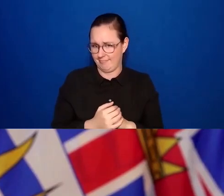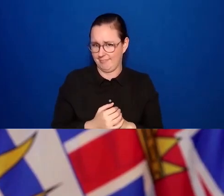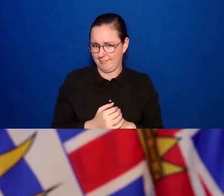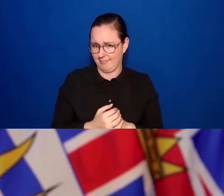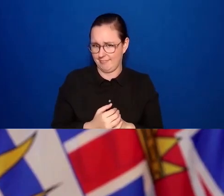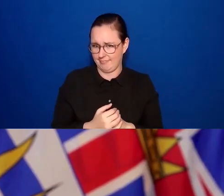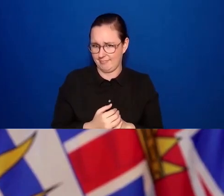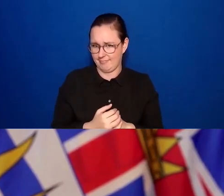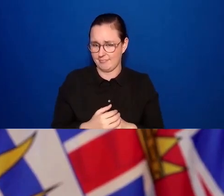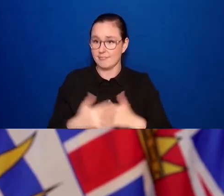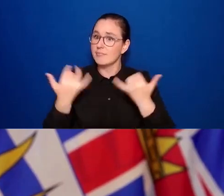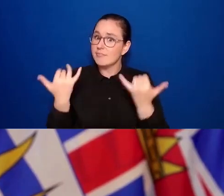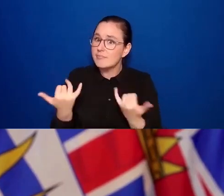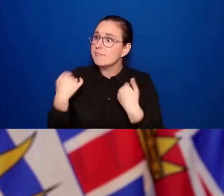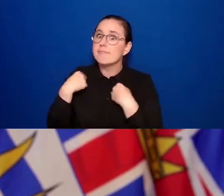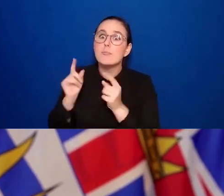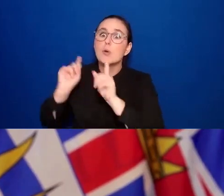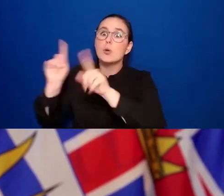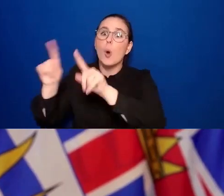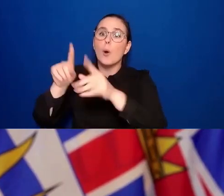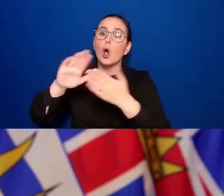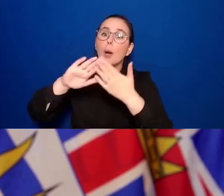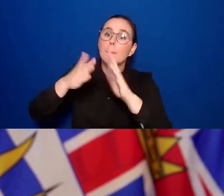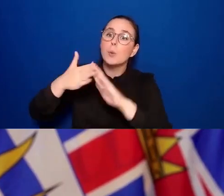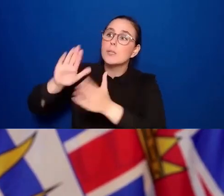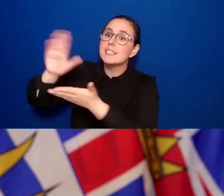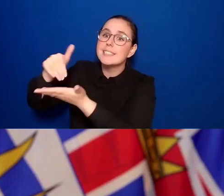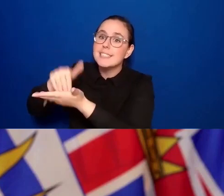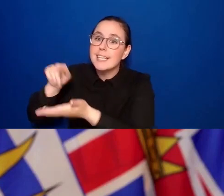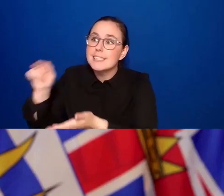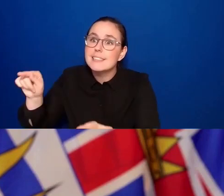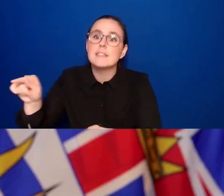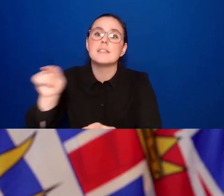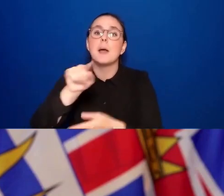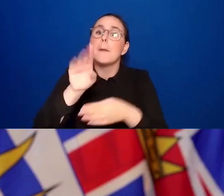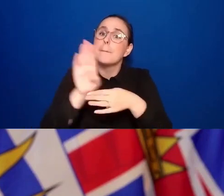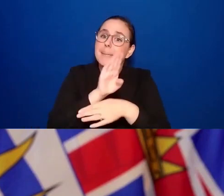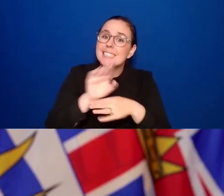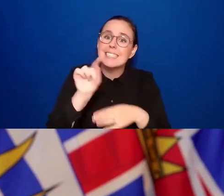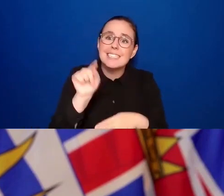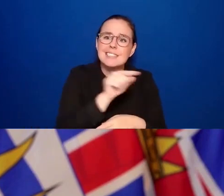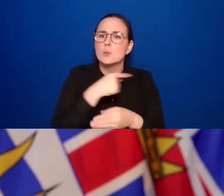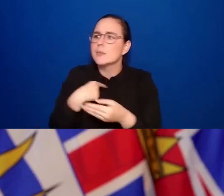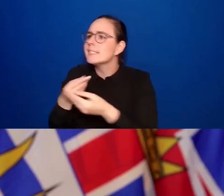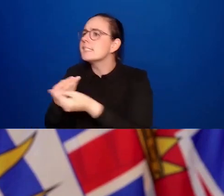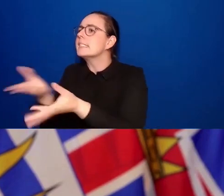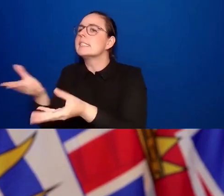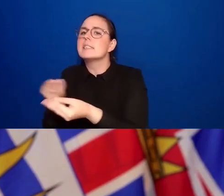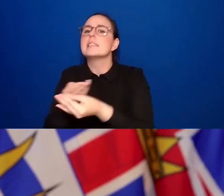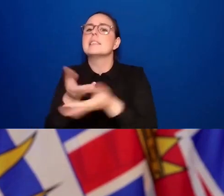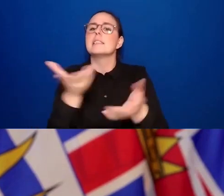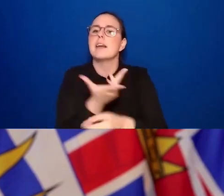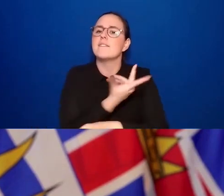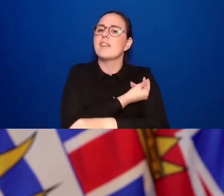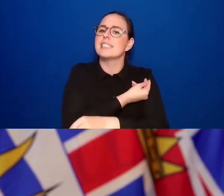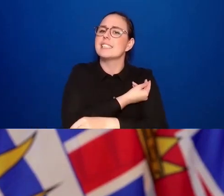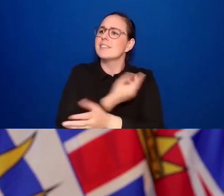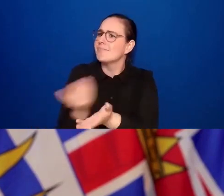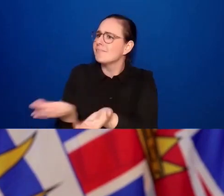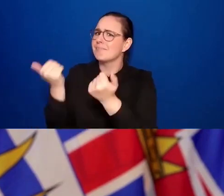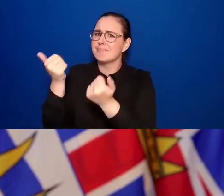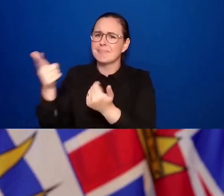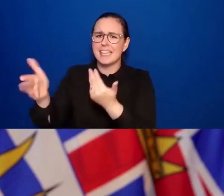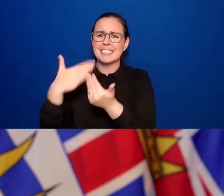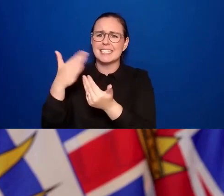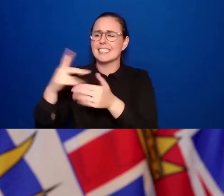fairs, to workplaces, providing vaccine to people where they are so that it is easy for them to get it no matter what. That you